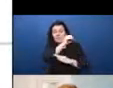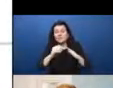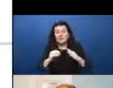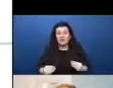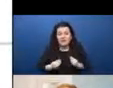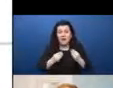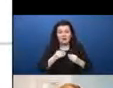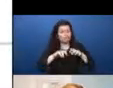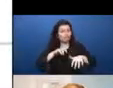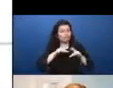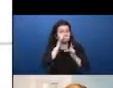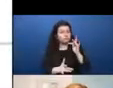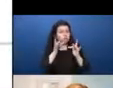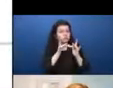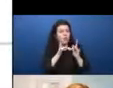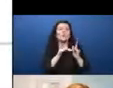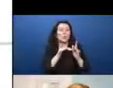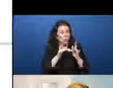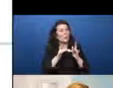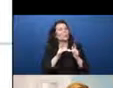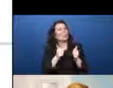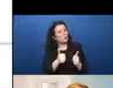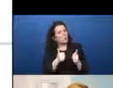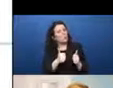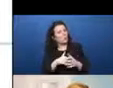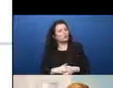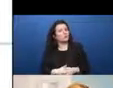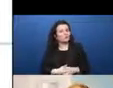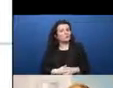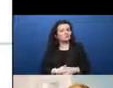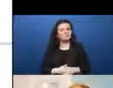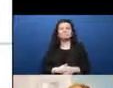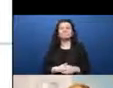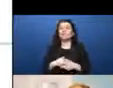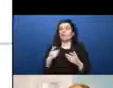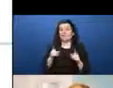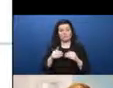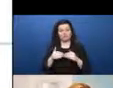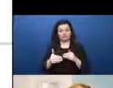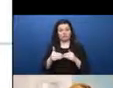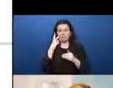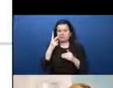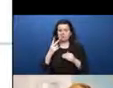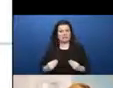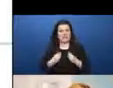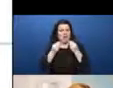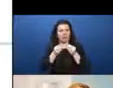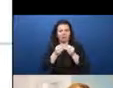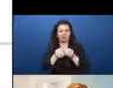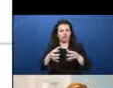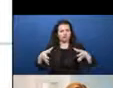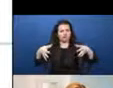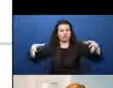encouraging, especially in view of the fact that we have this fast-growing youth demographic in much of the developing world,